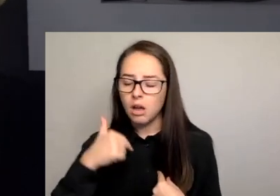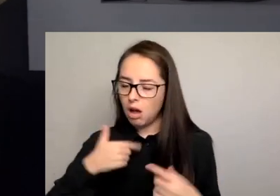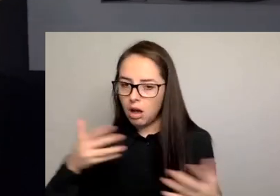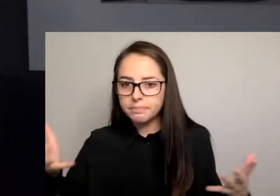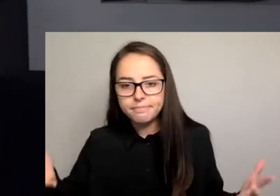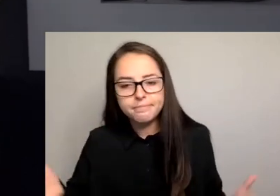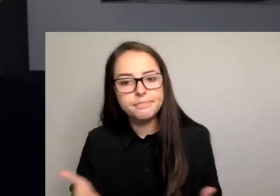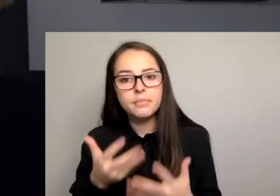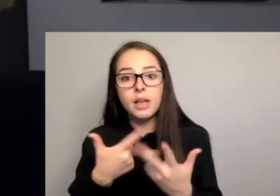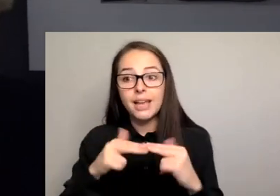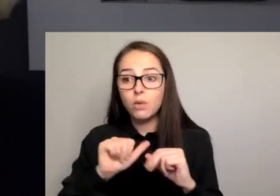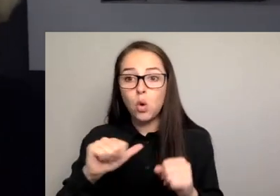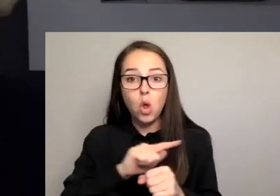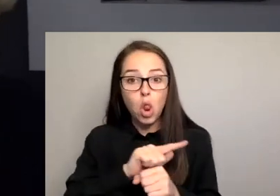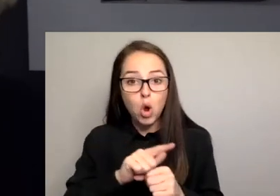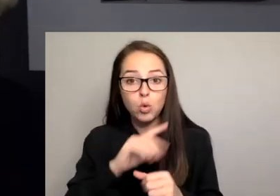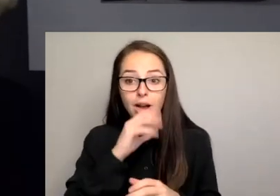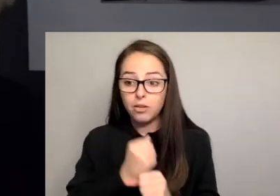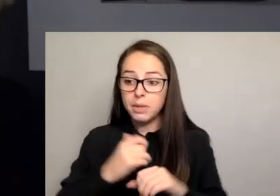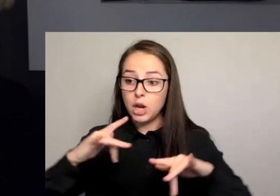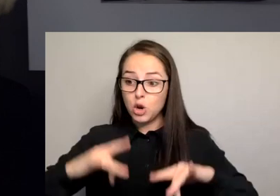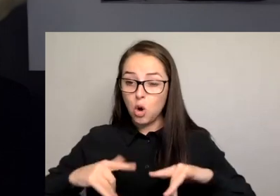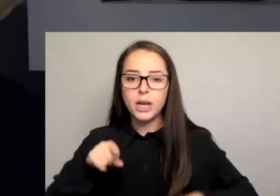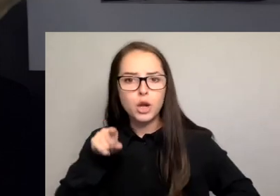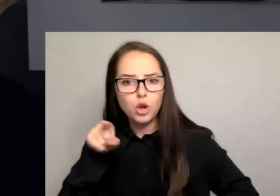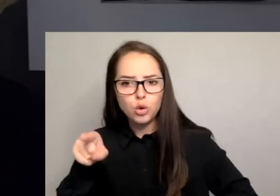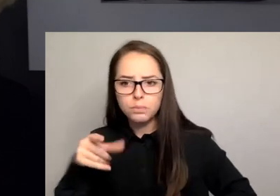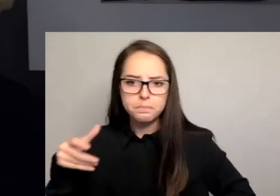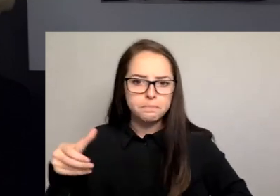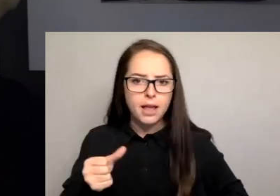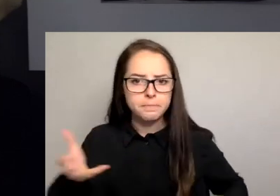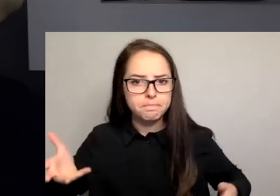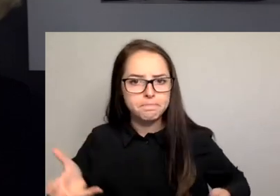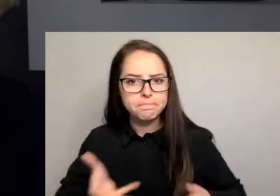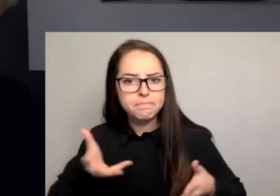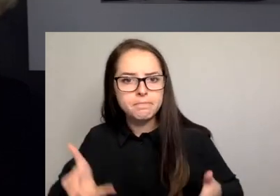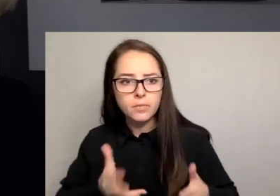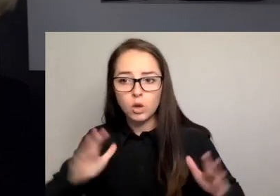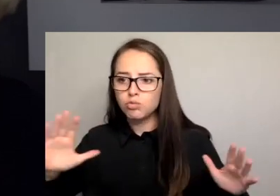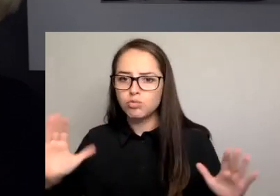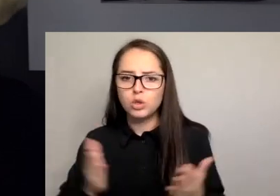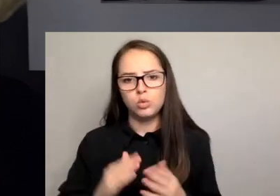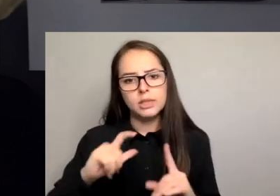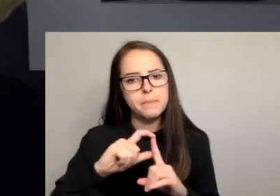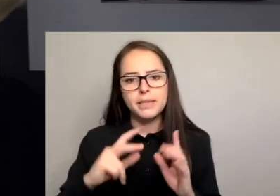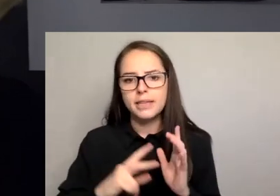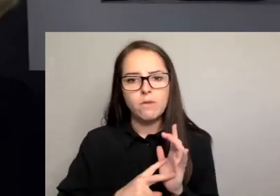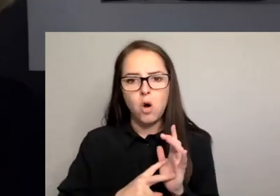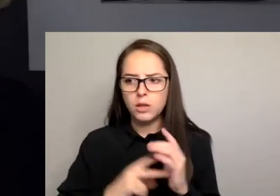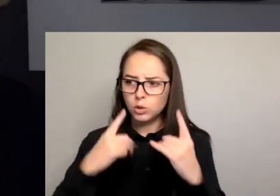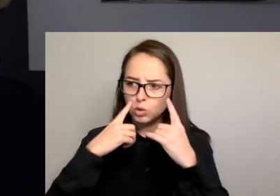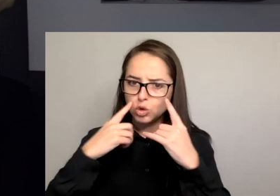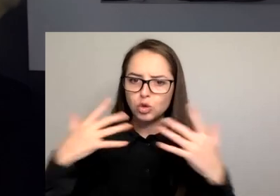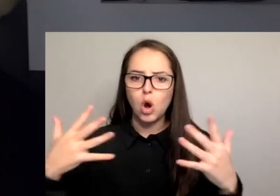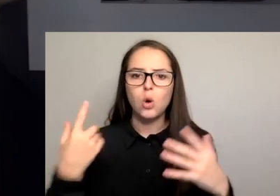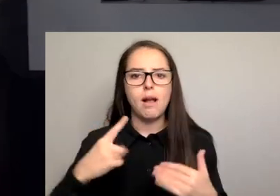not to move a motion to make a commitment to reducing domestic violence and to be and show and live that